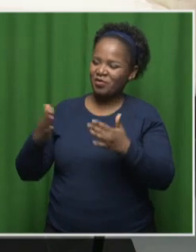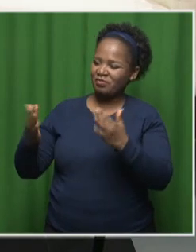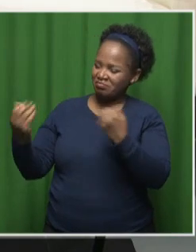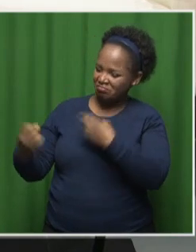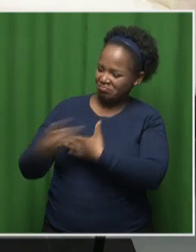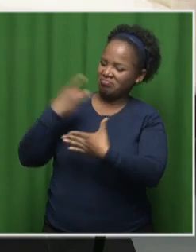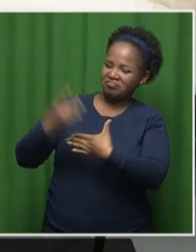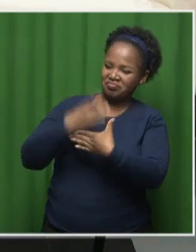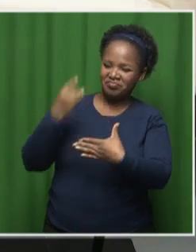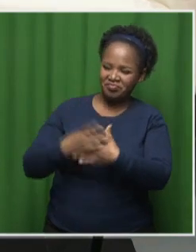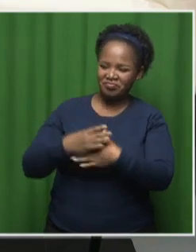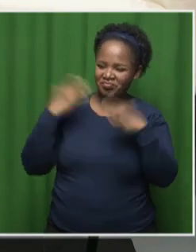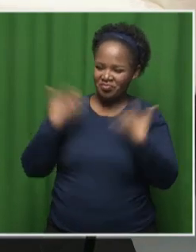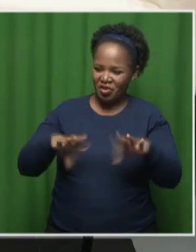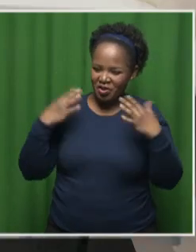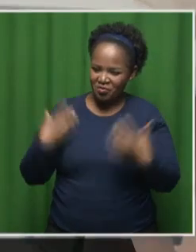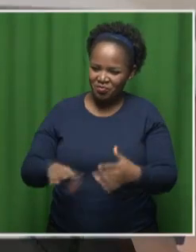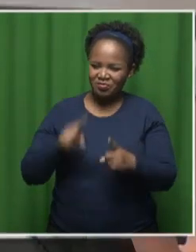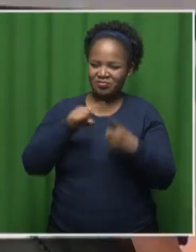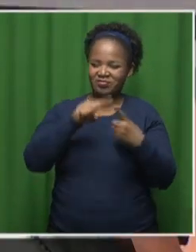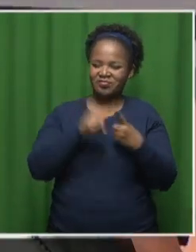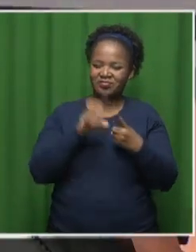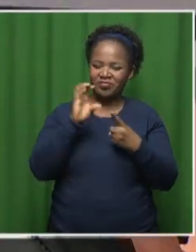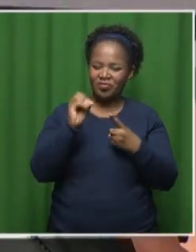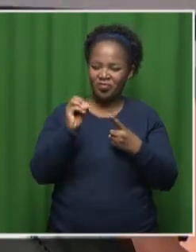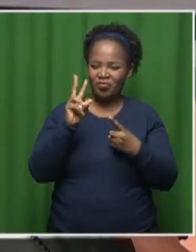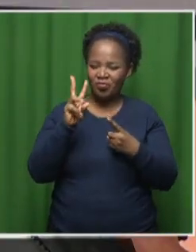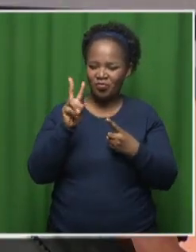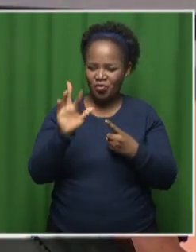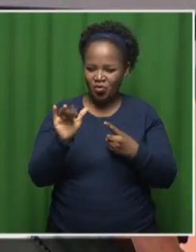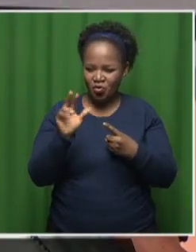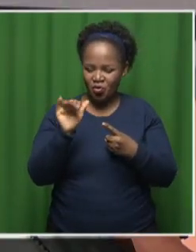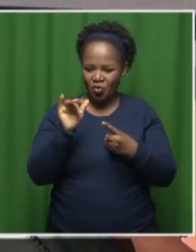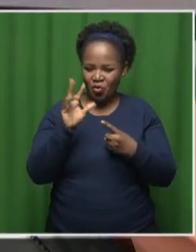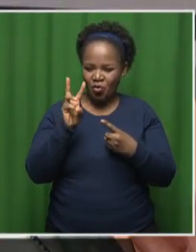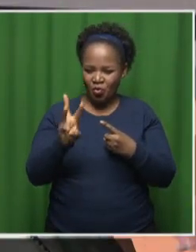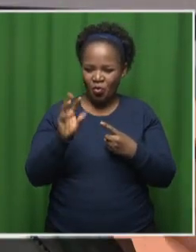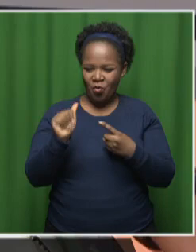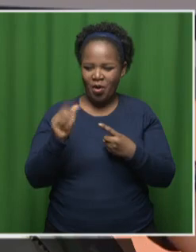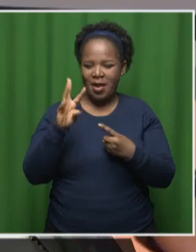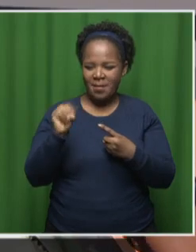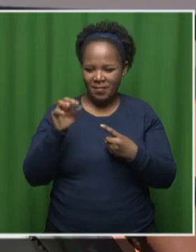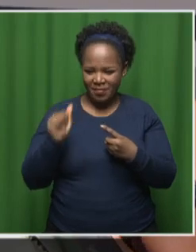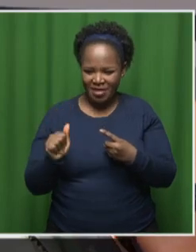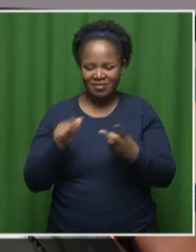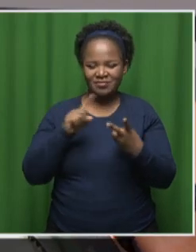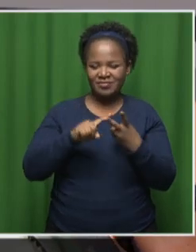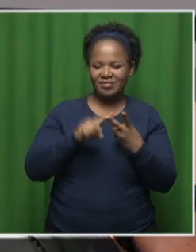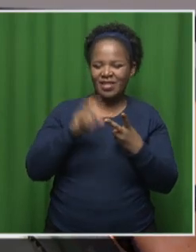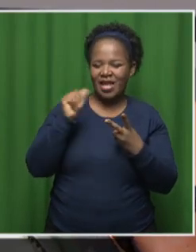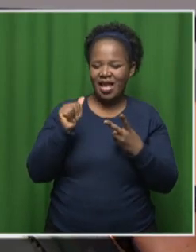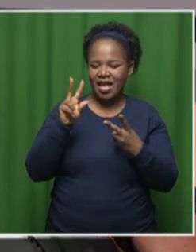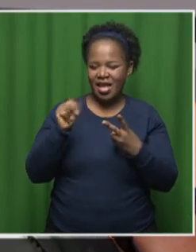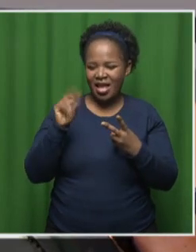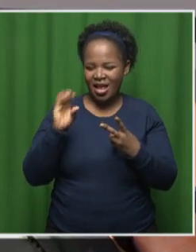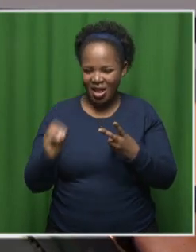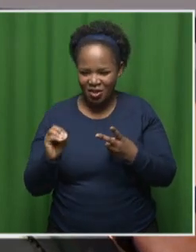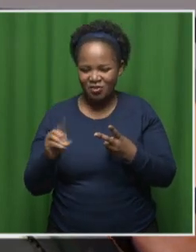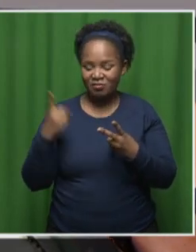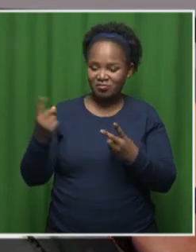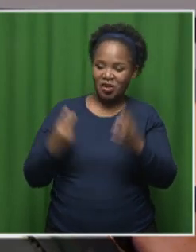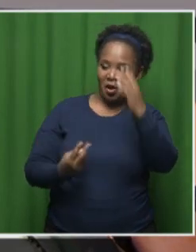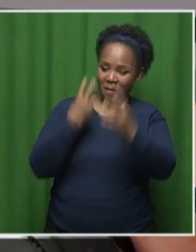talking to us. That was Oam Mpika, as well as Ano Paise Gowero. Both were participants at this year's